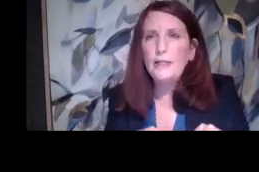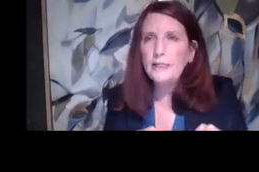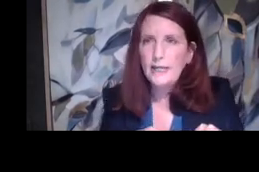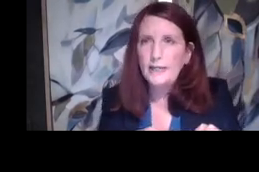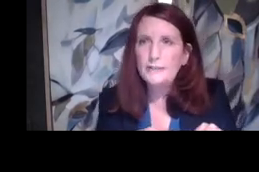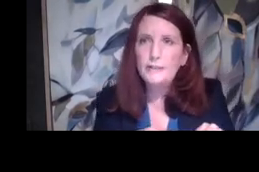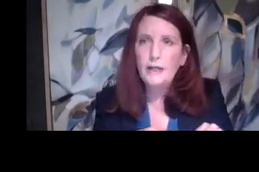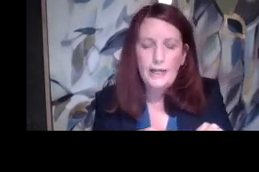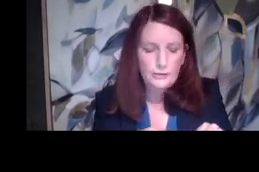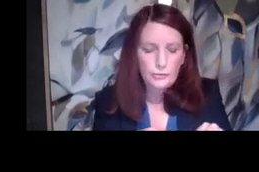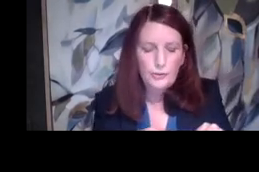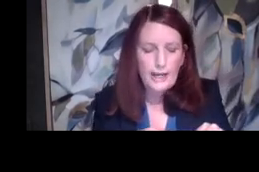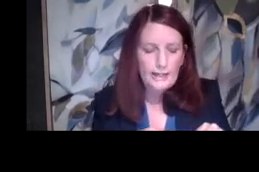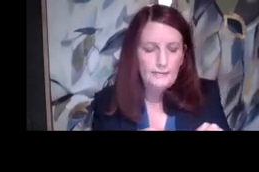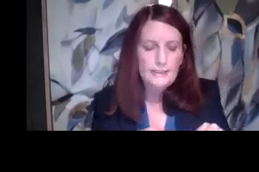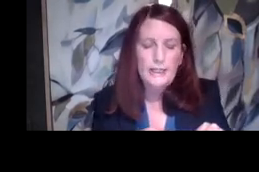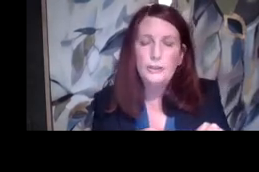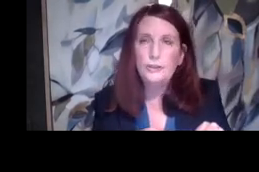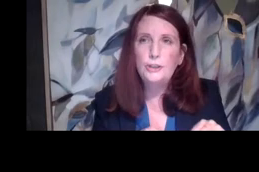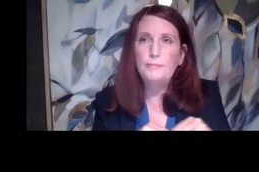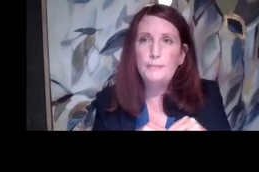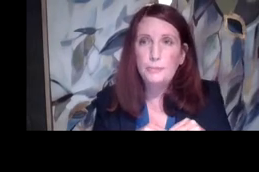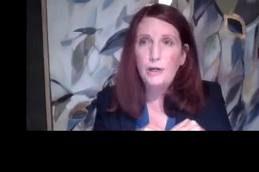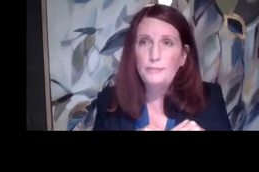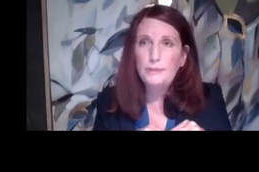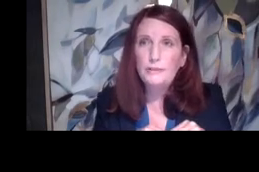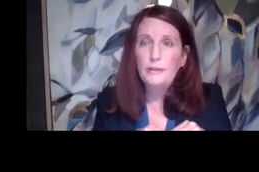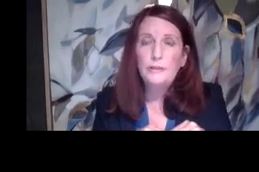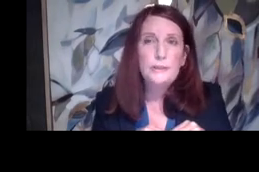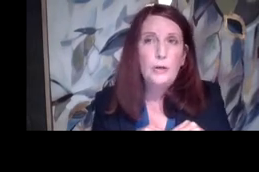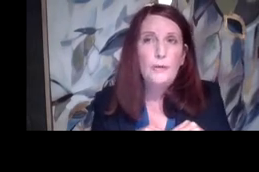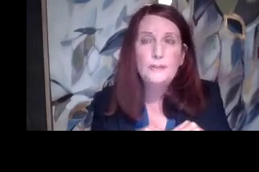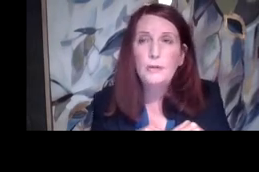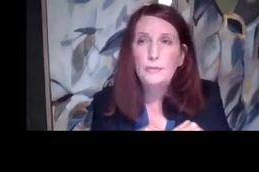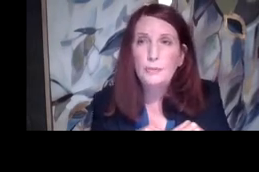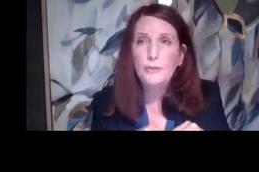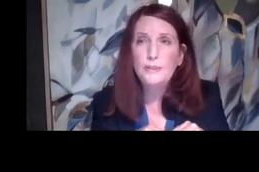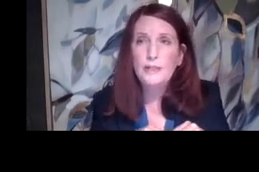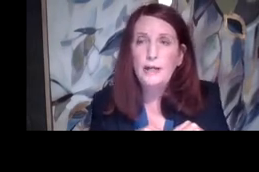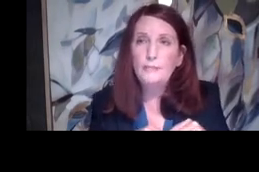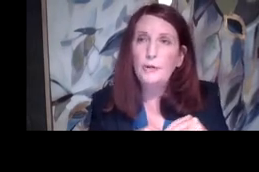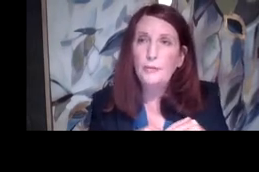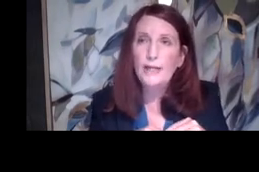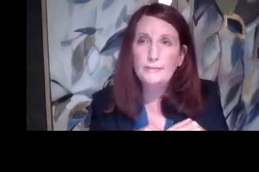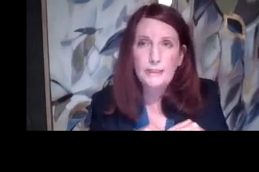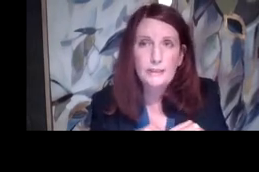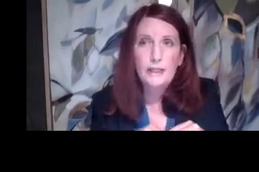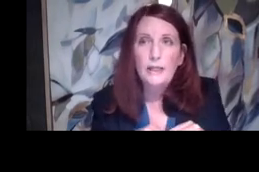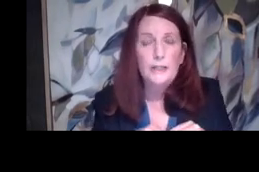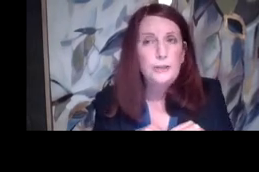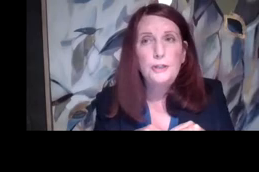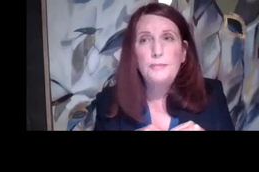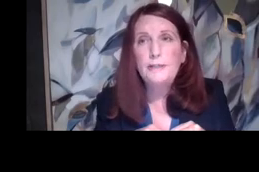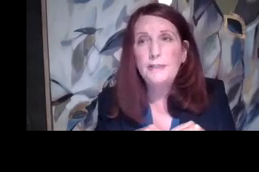but in any case, a, an investigation should be prompt. So if someone reports, um, harassment,